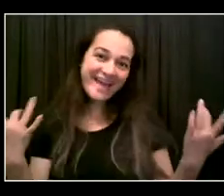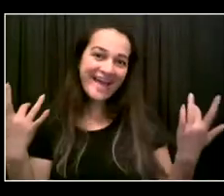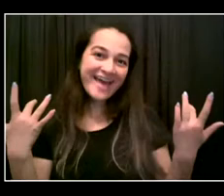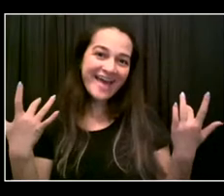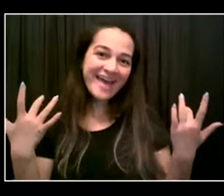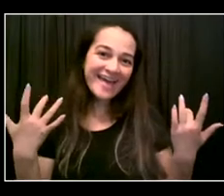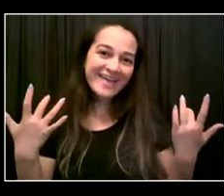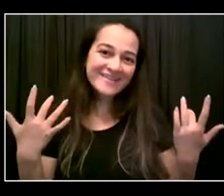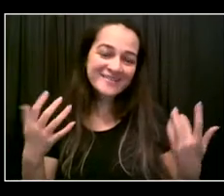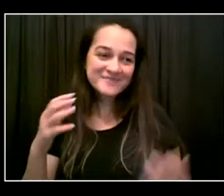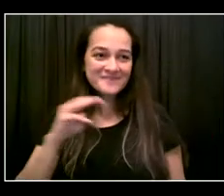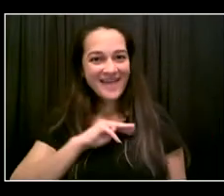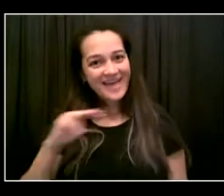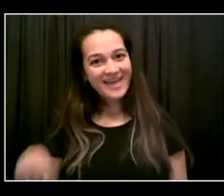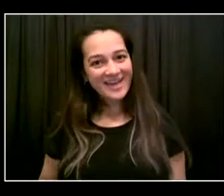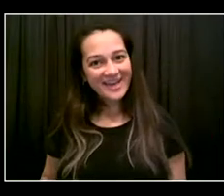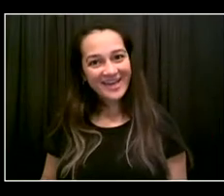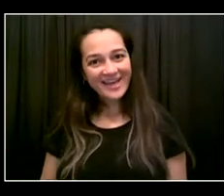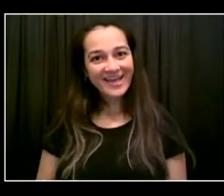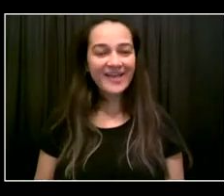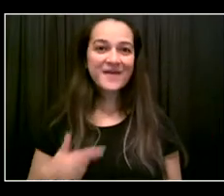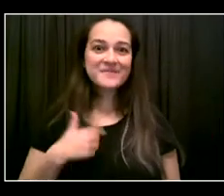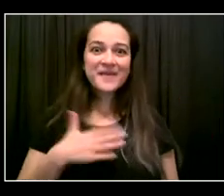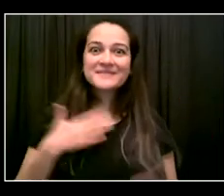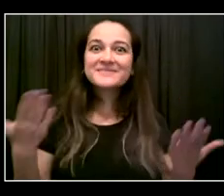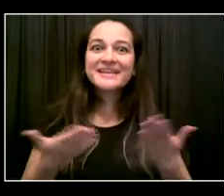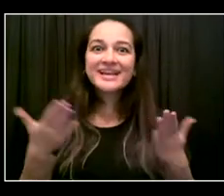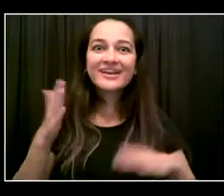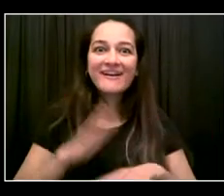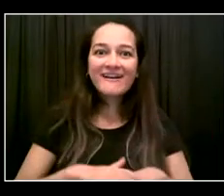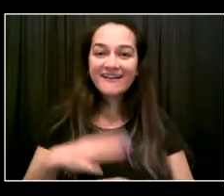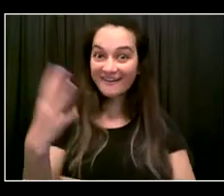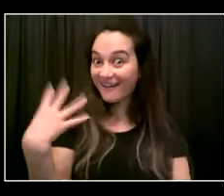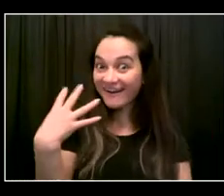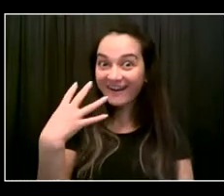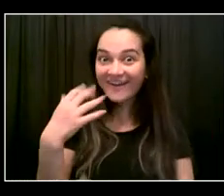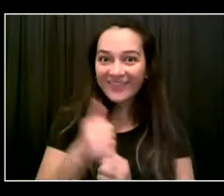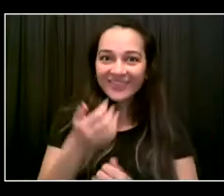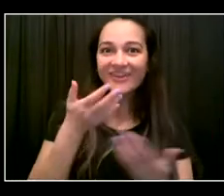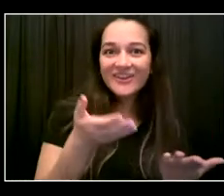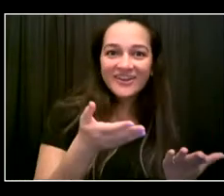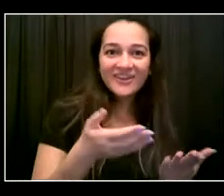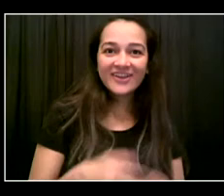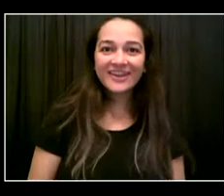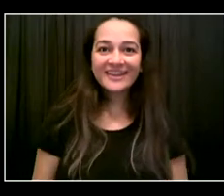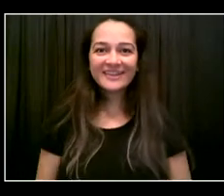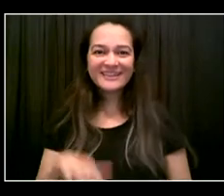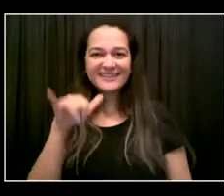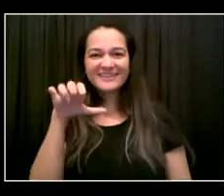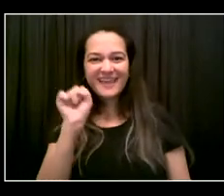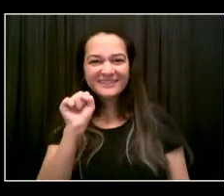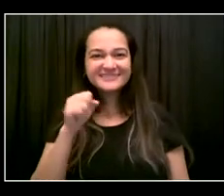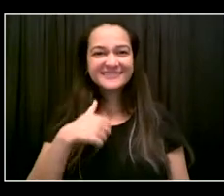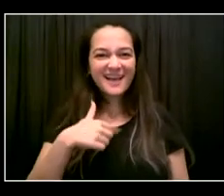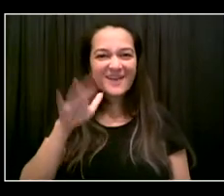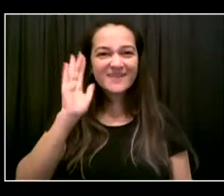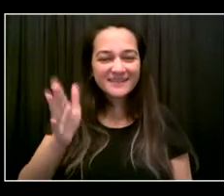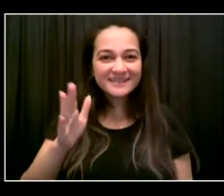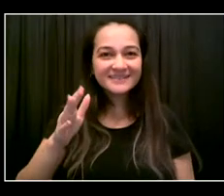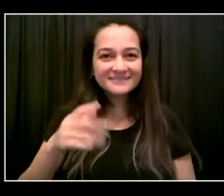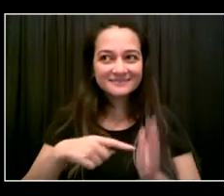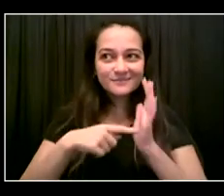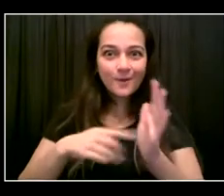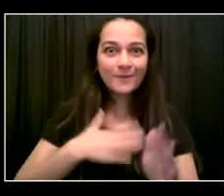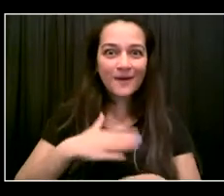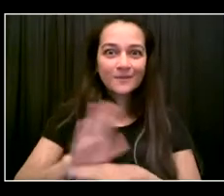your webcast right now. Yeah, so doing the 1985 hip